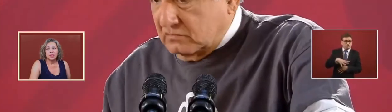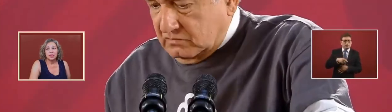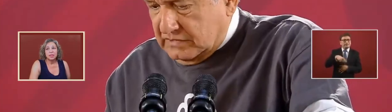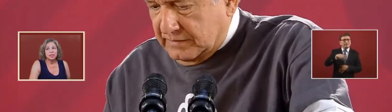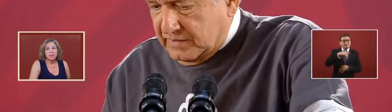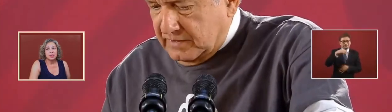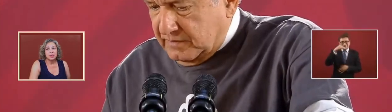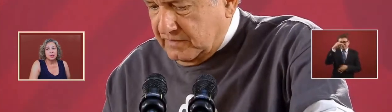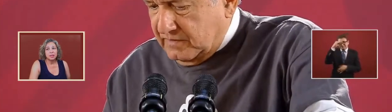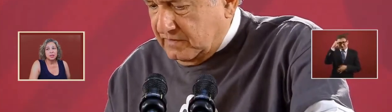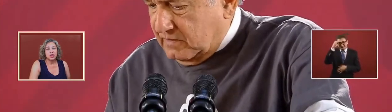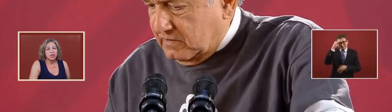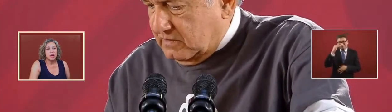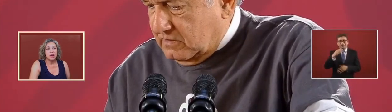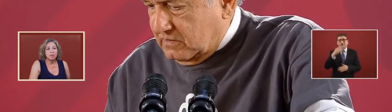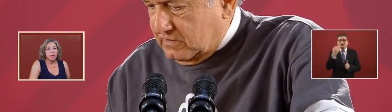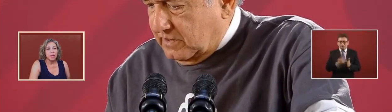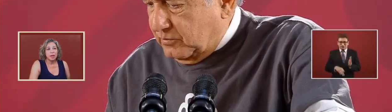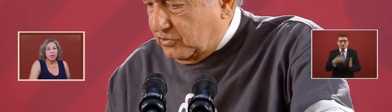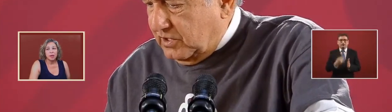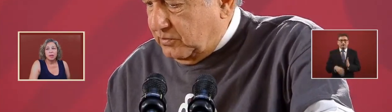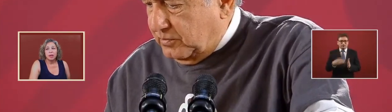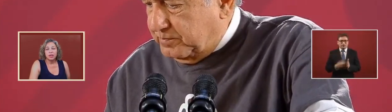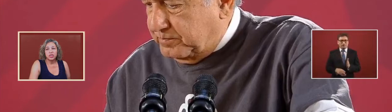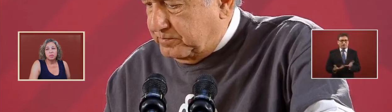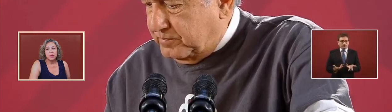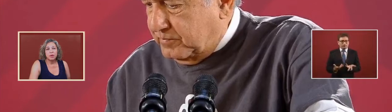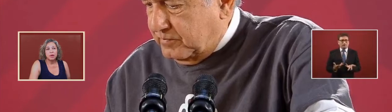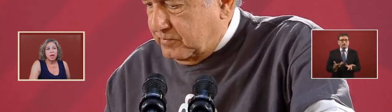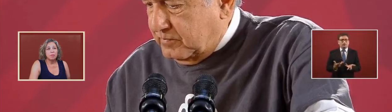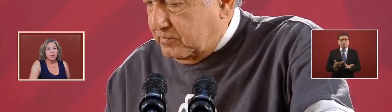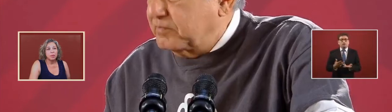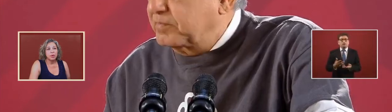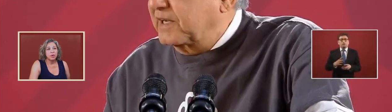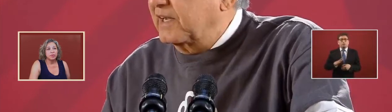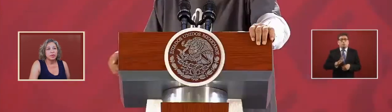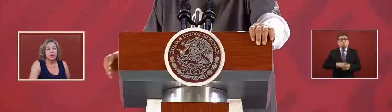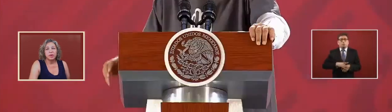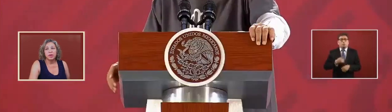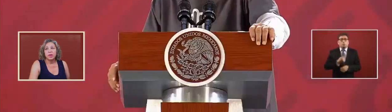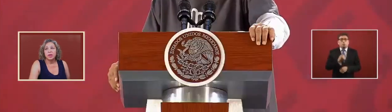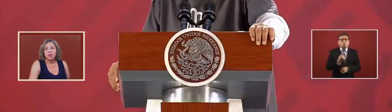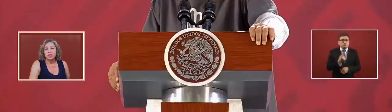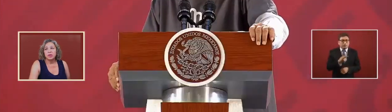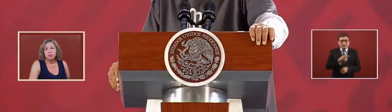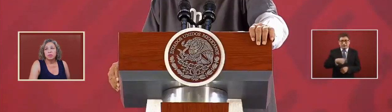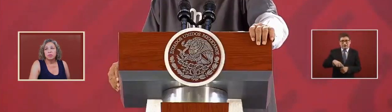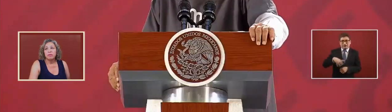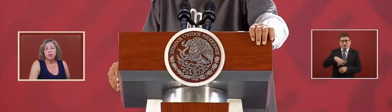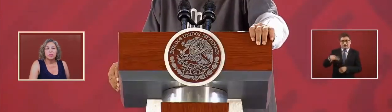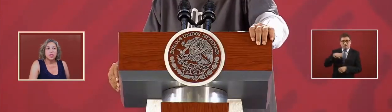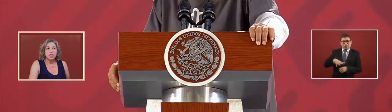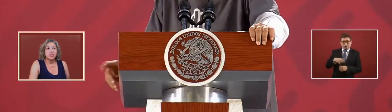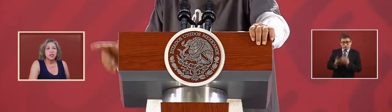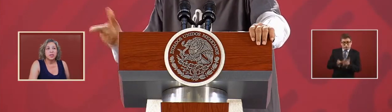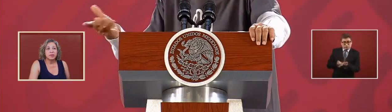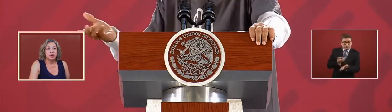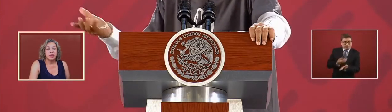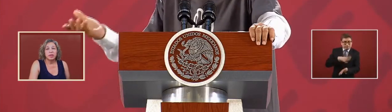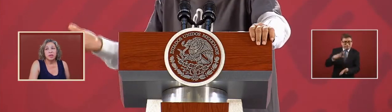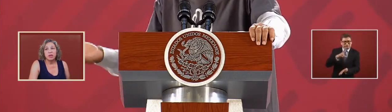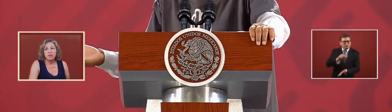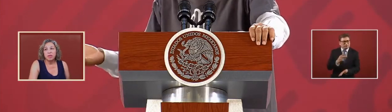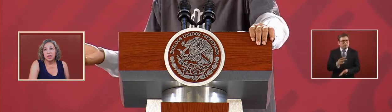because this is should not be should be not be a motive to revoke the initiative